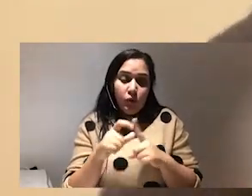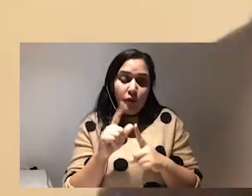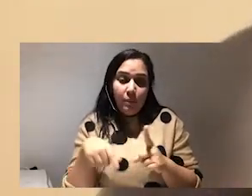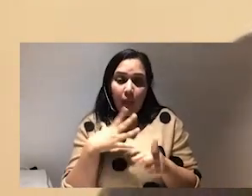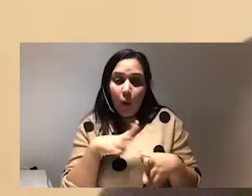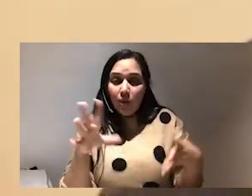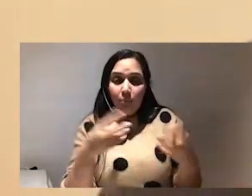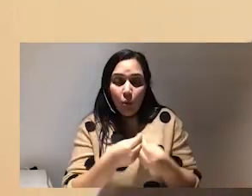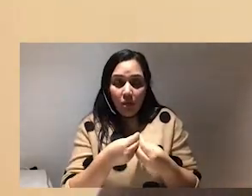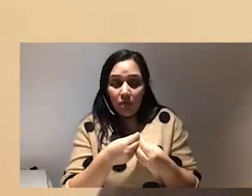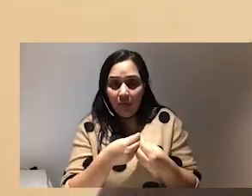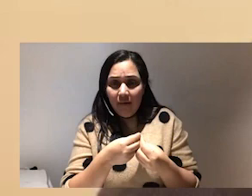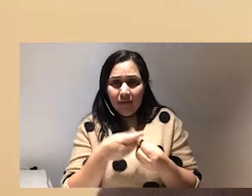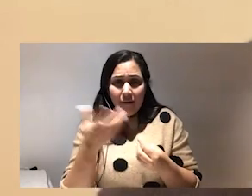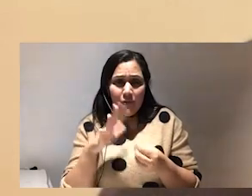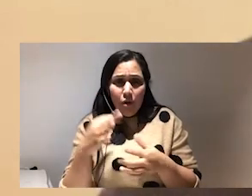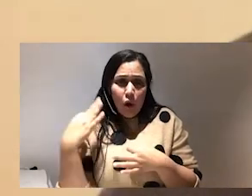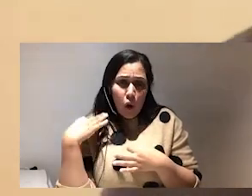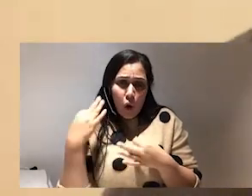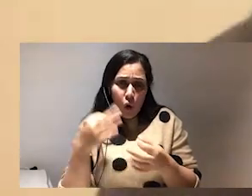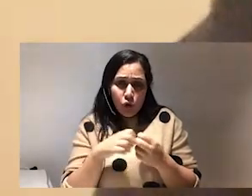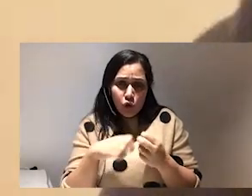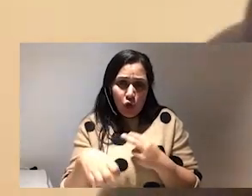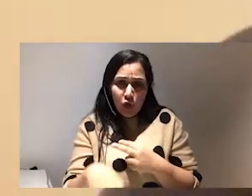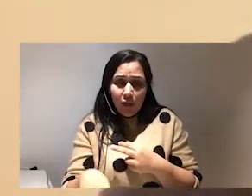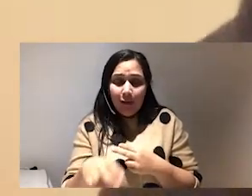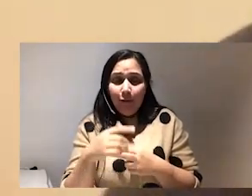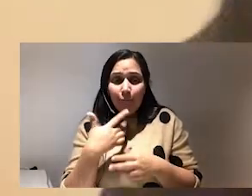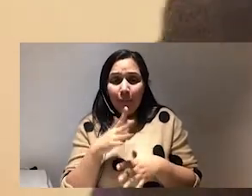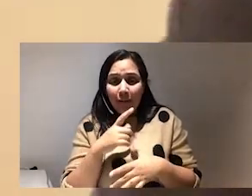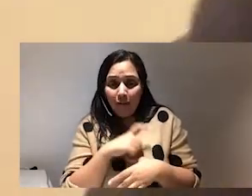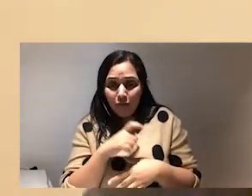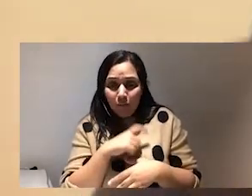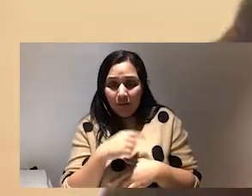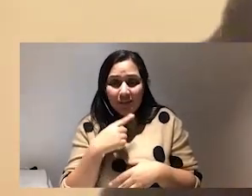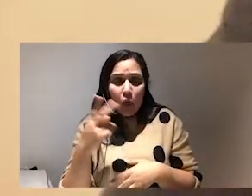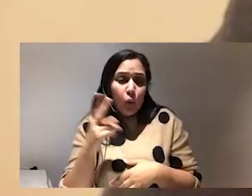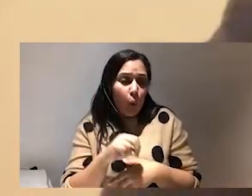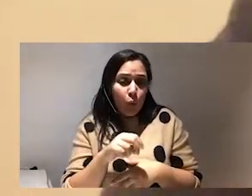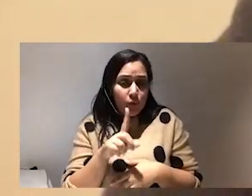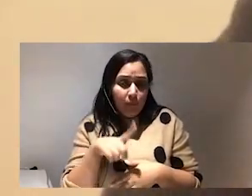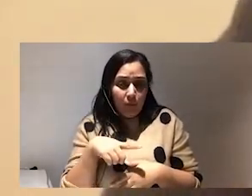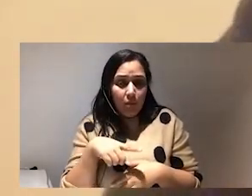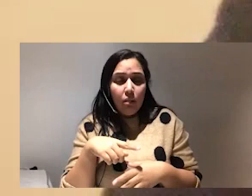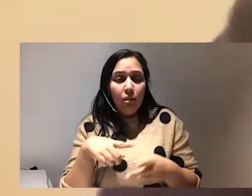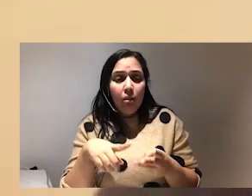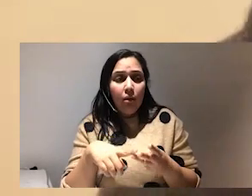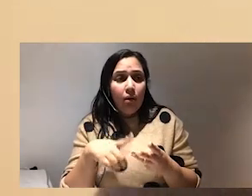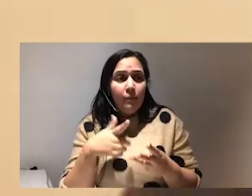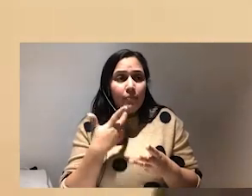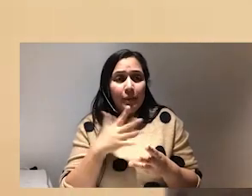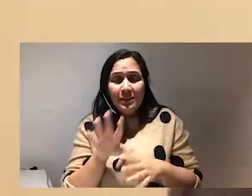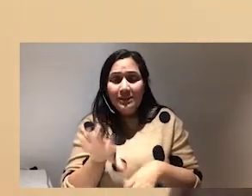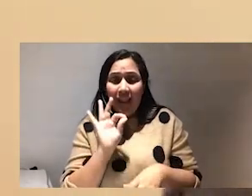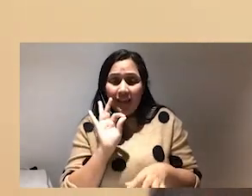but this has come from a long a long journey of knowing of being comfortable in saying no to people it's come with being selective